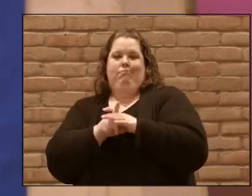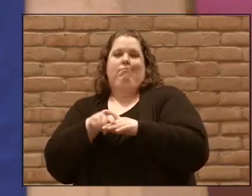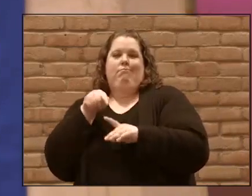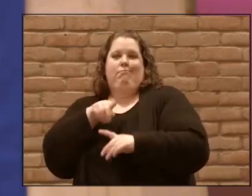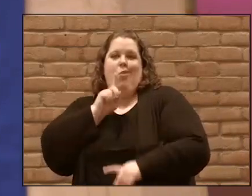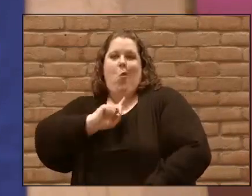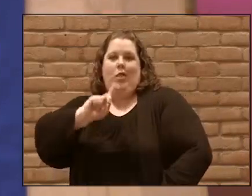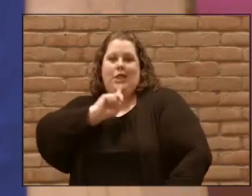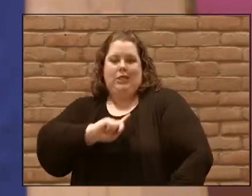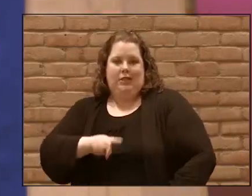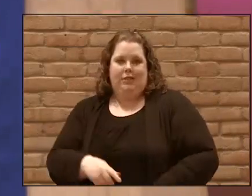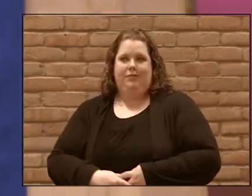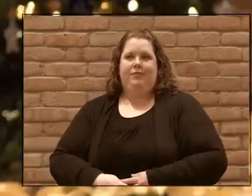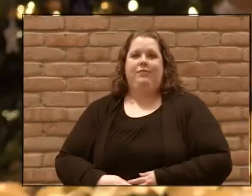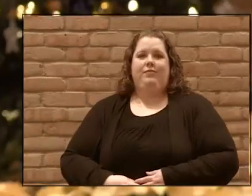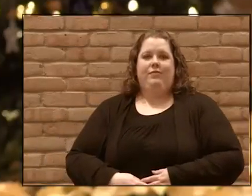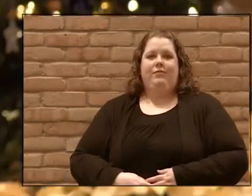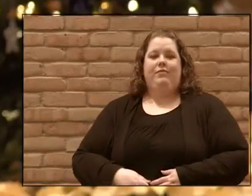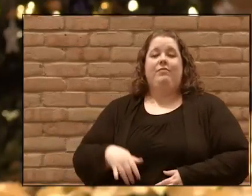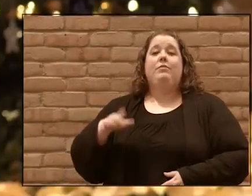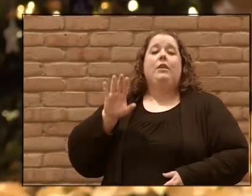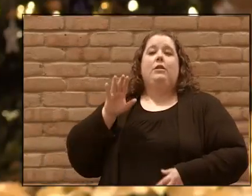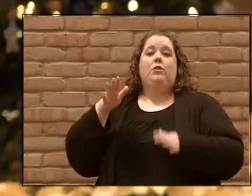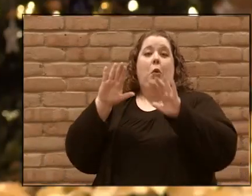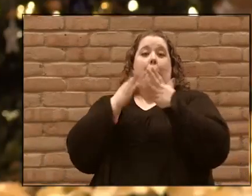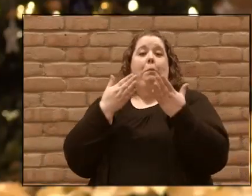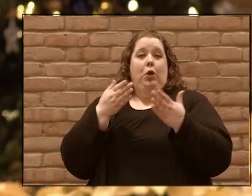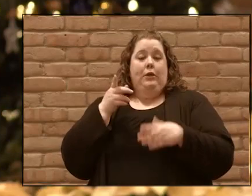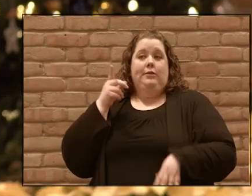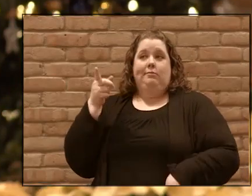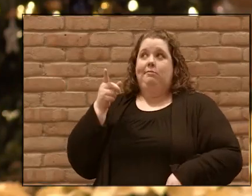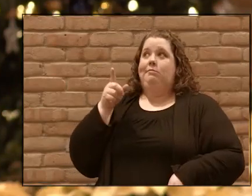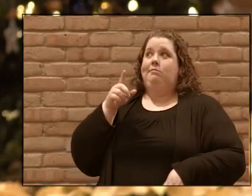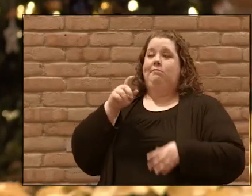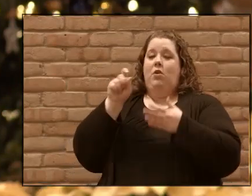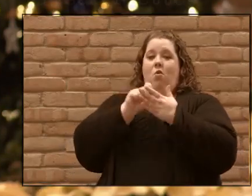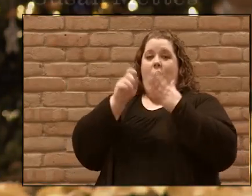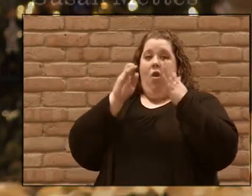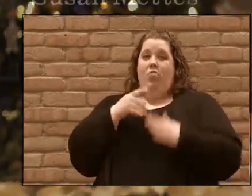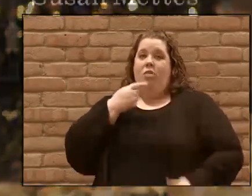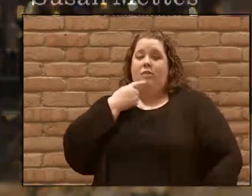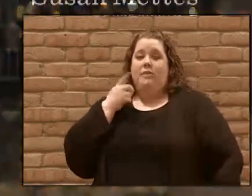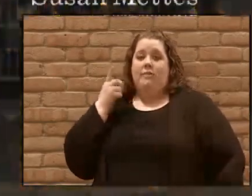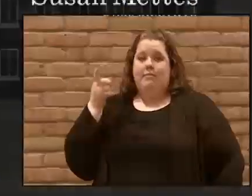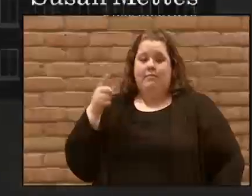In her book, The Loneliness Epidemic, Susan Metz says this,